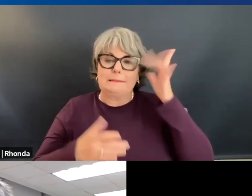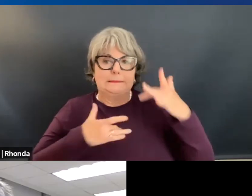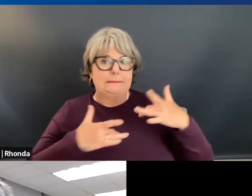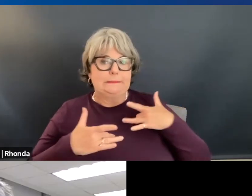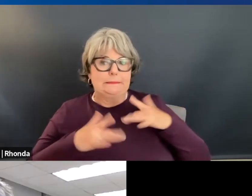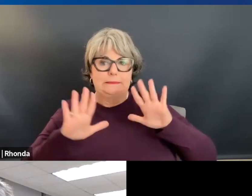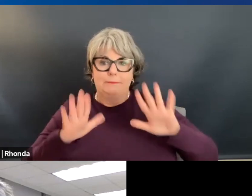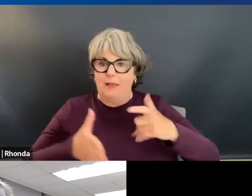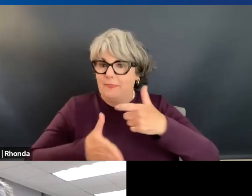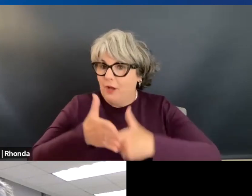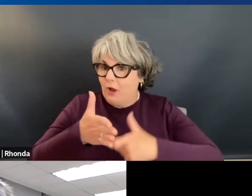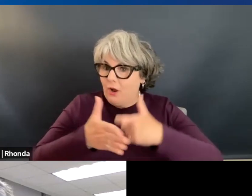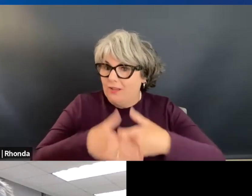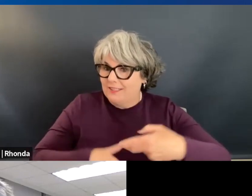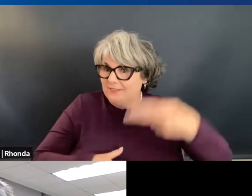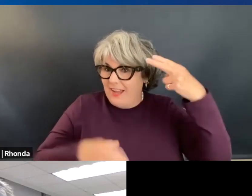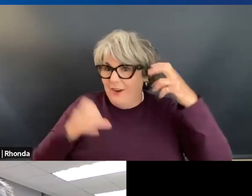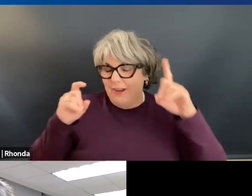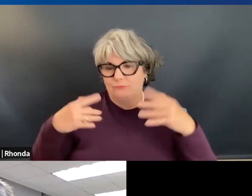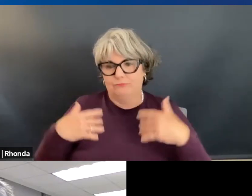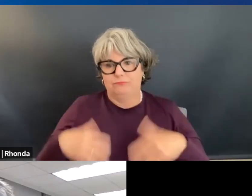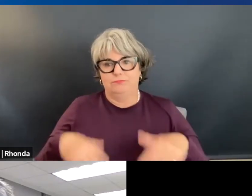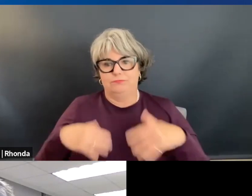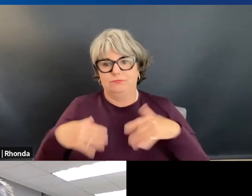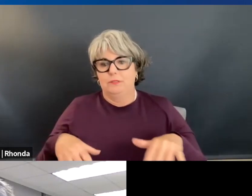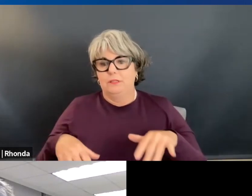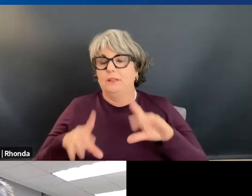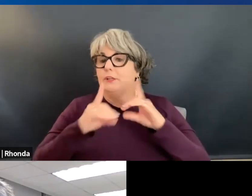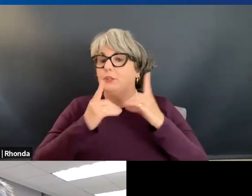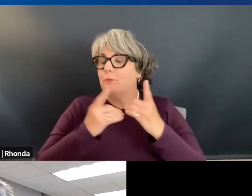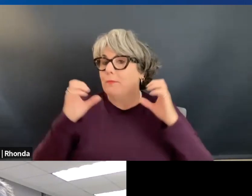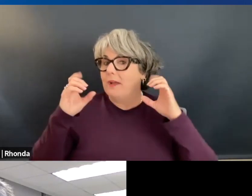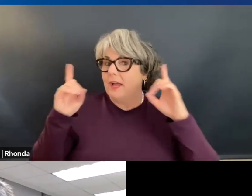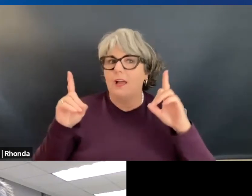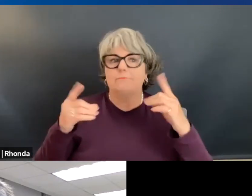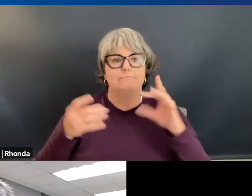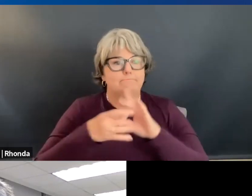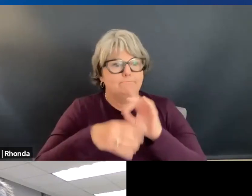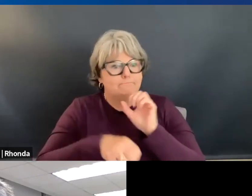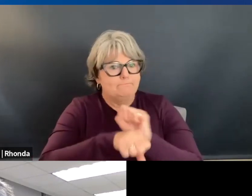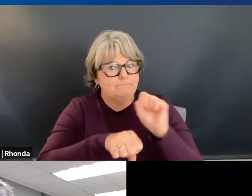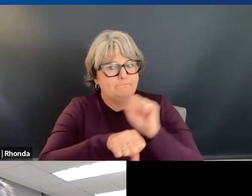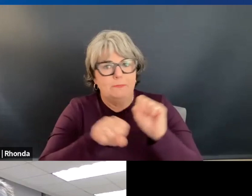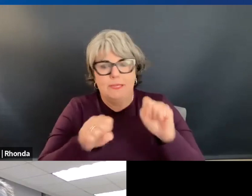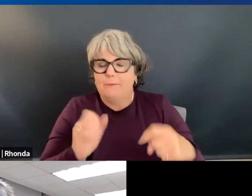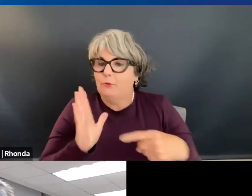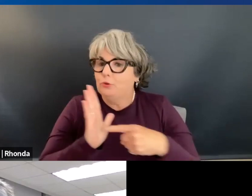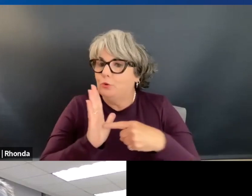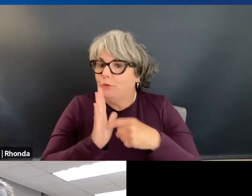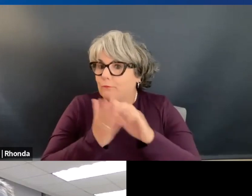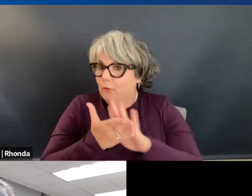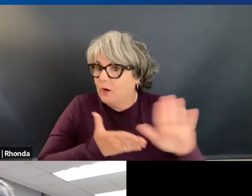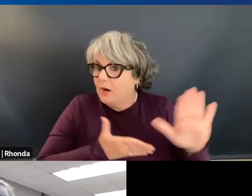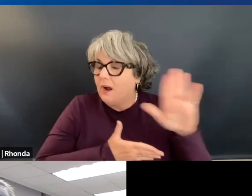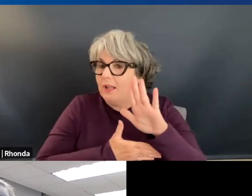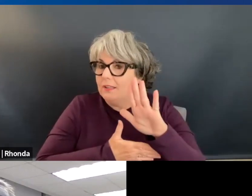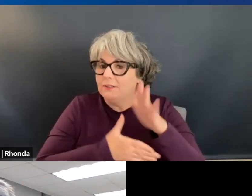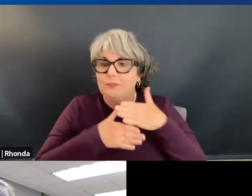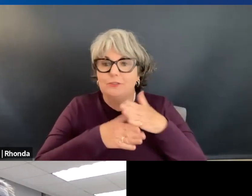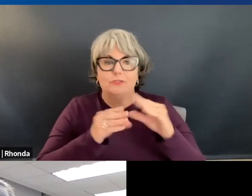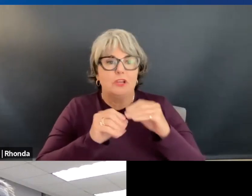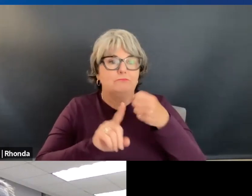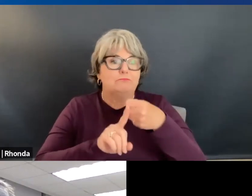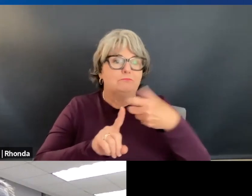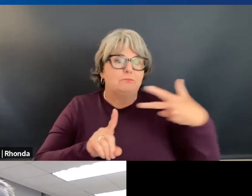about the cost of higher education. And the department has been doing a lot of work on college affordability. And to share more